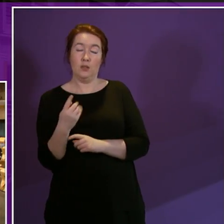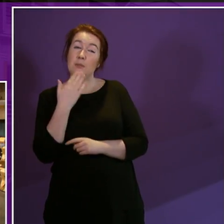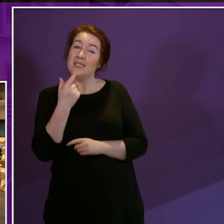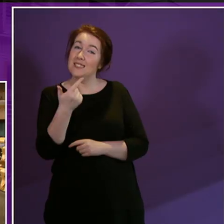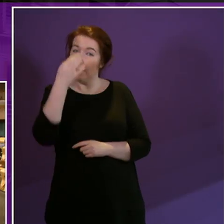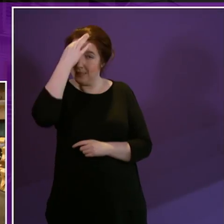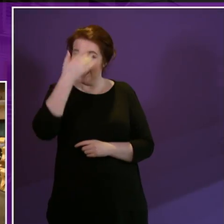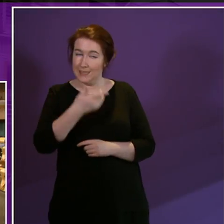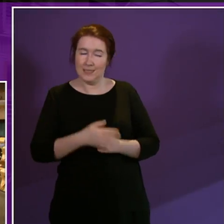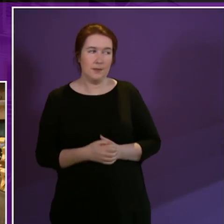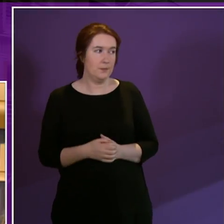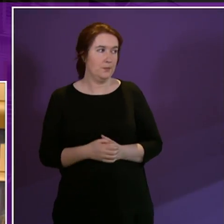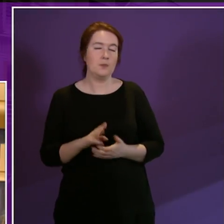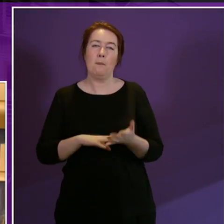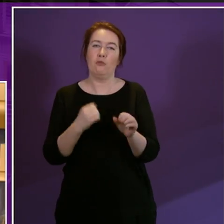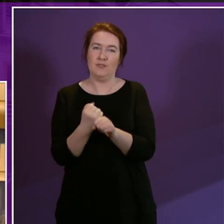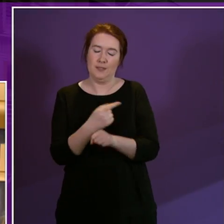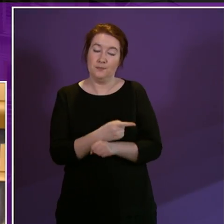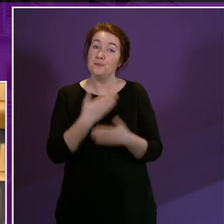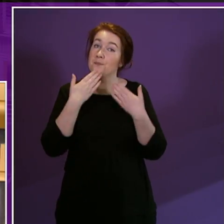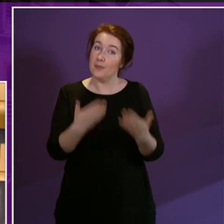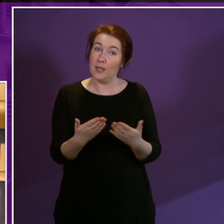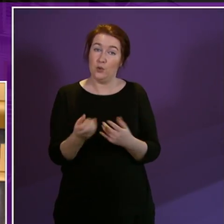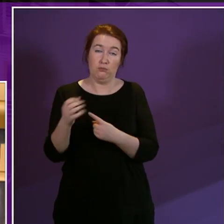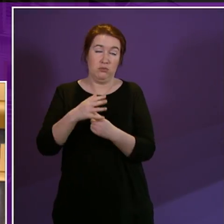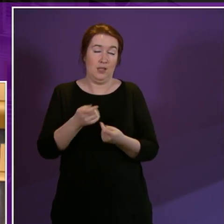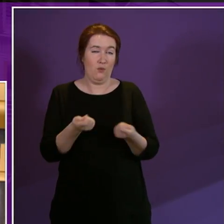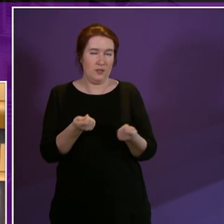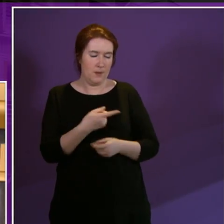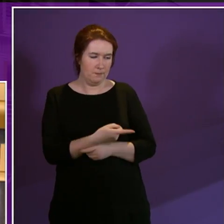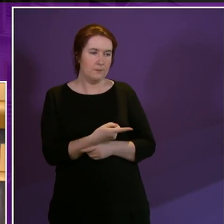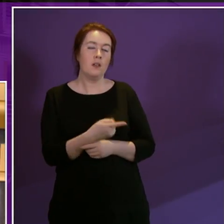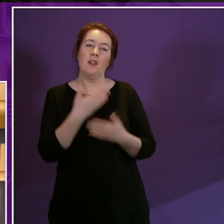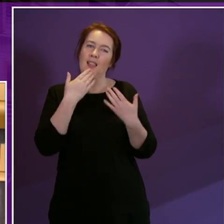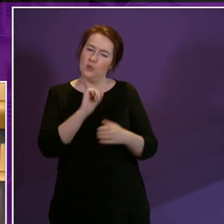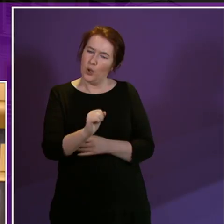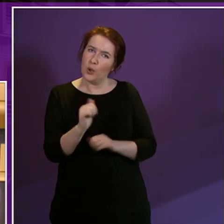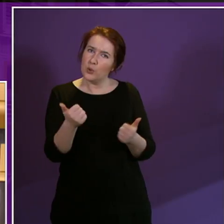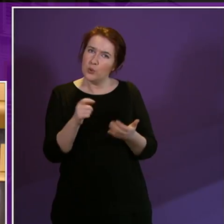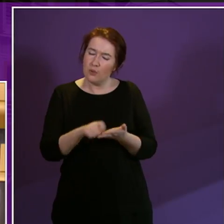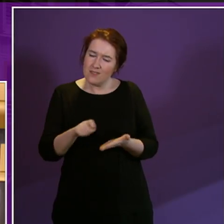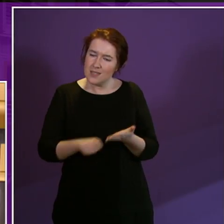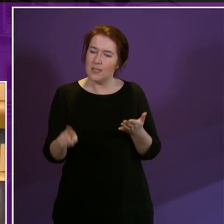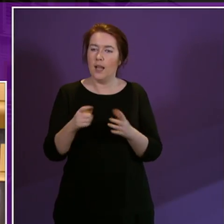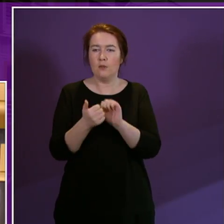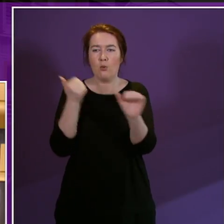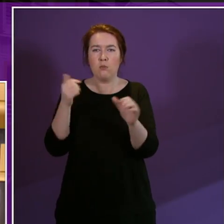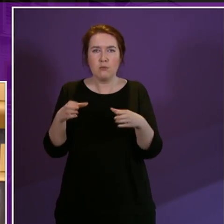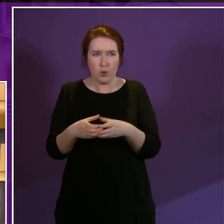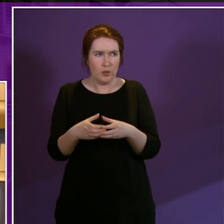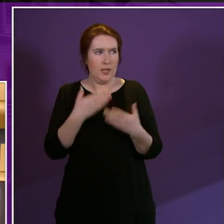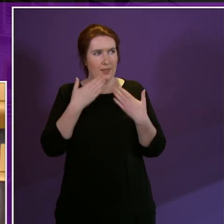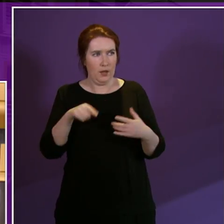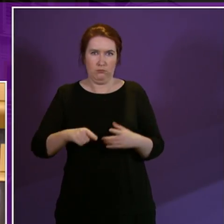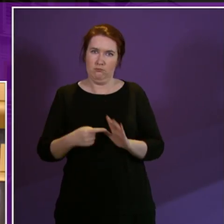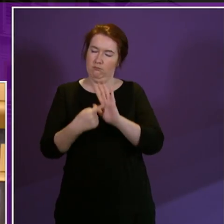Mr Griffin. Thank you, President Officer. And thank you to your good office and the corporate body for, again, making this Parliament